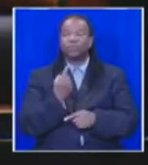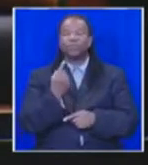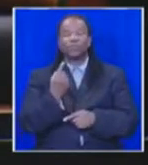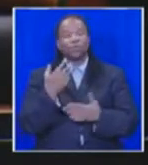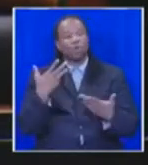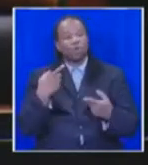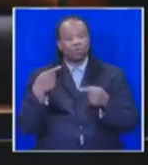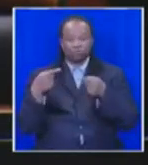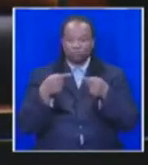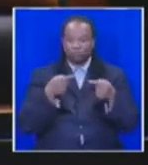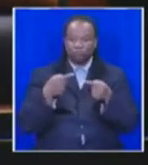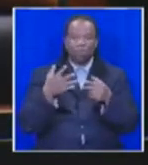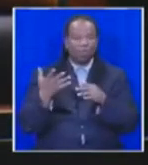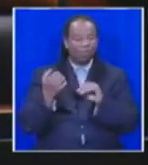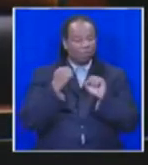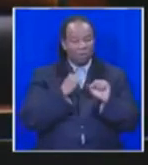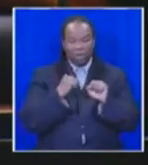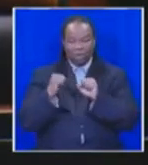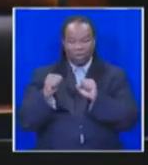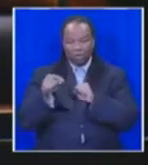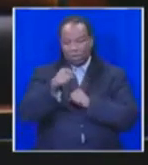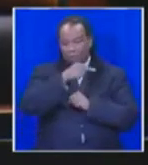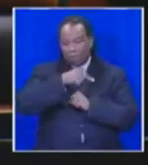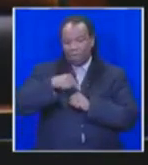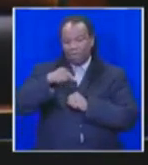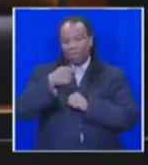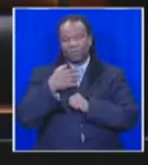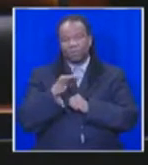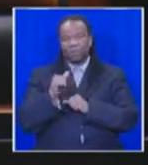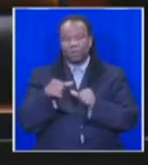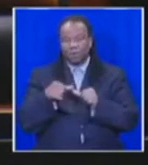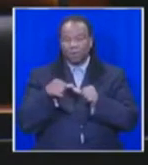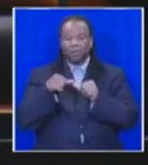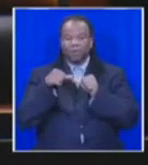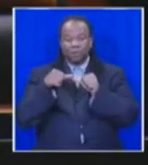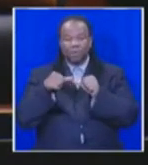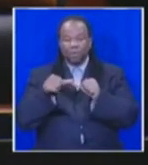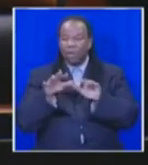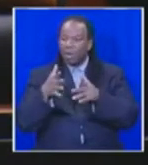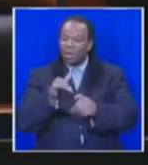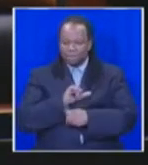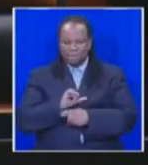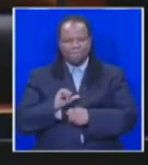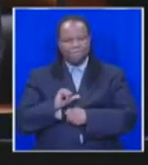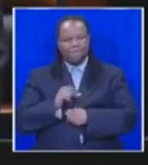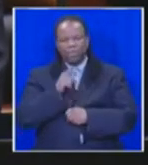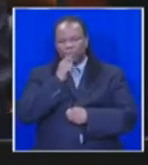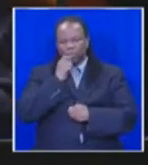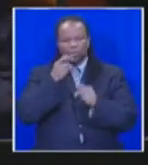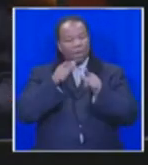is agreed to by every one of us. Let's proceed in our conduct, in our language,